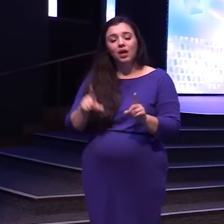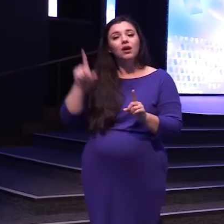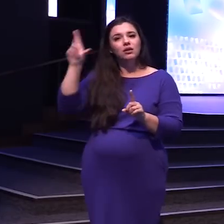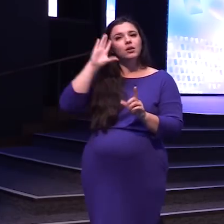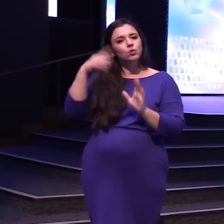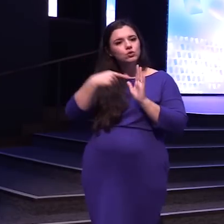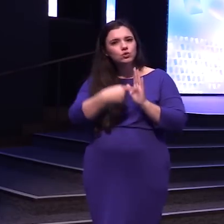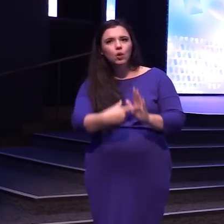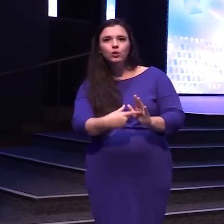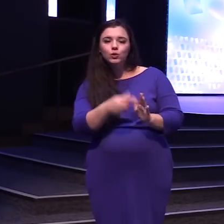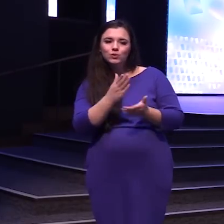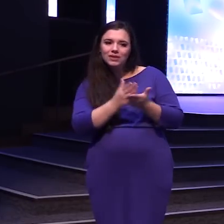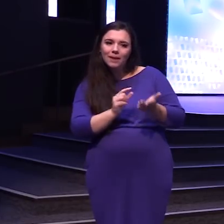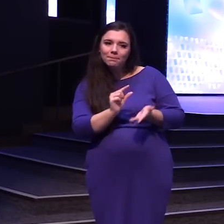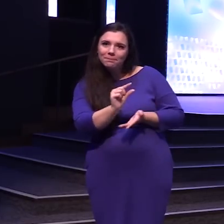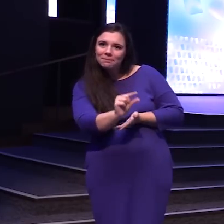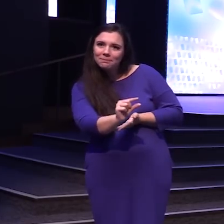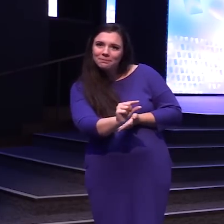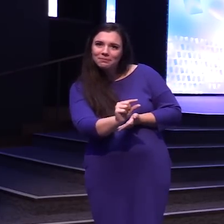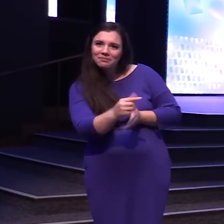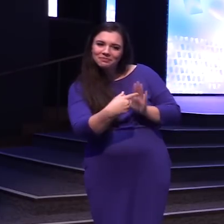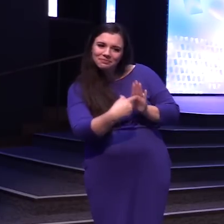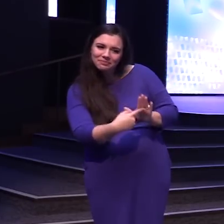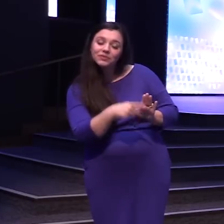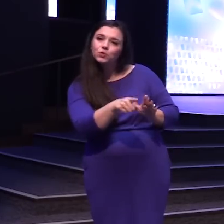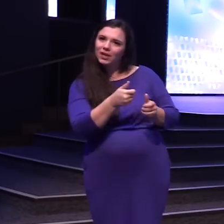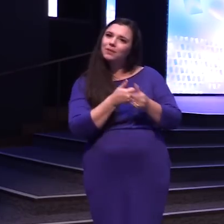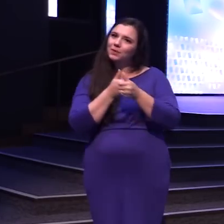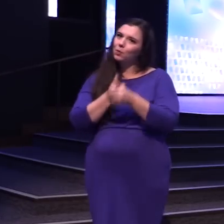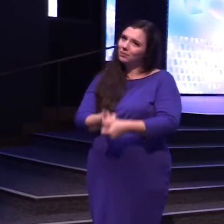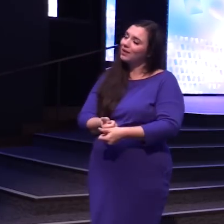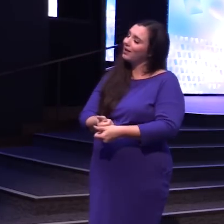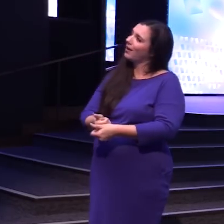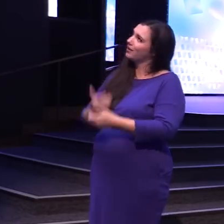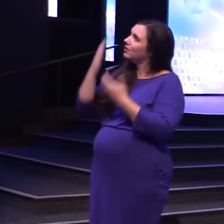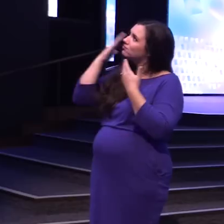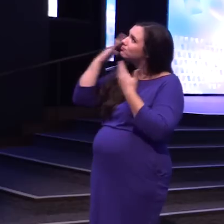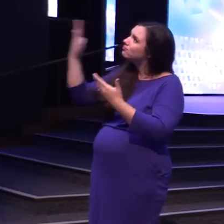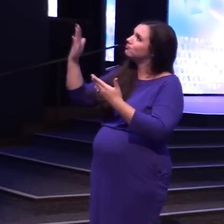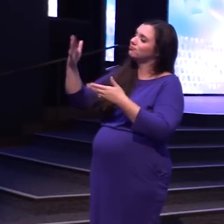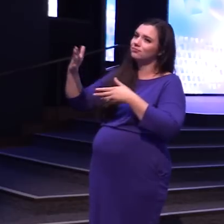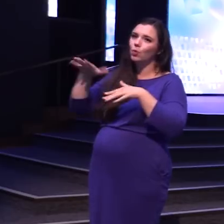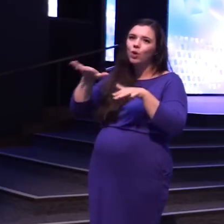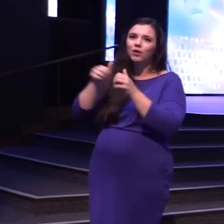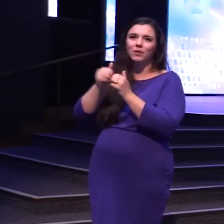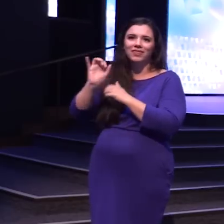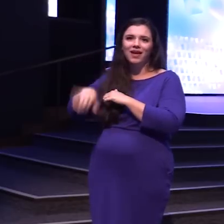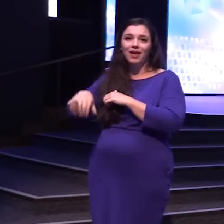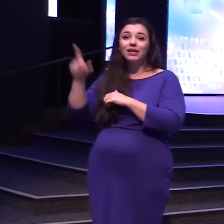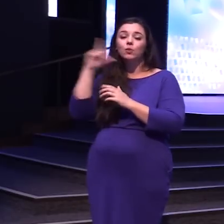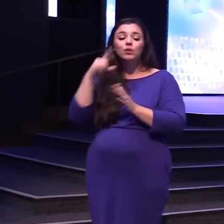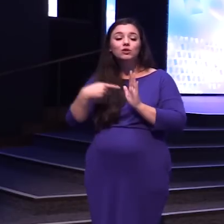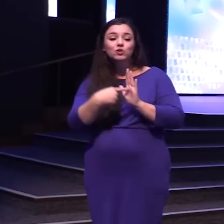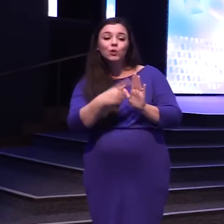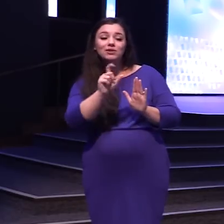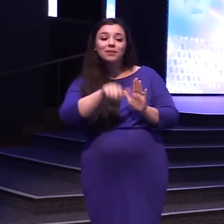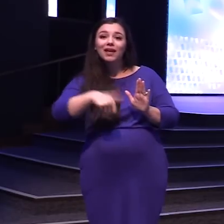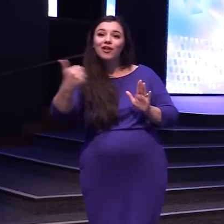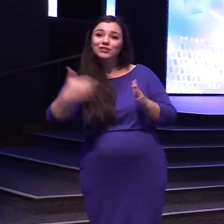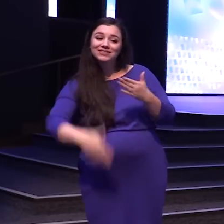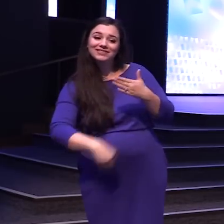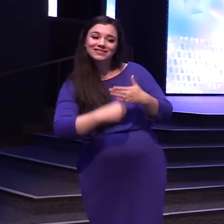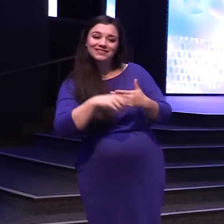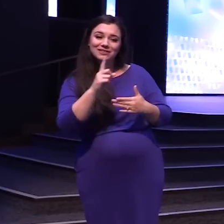But he'll show you a piece So that you can be obedient And walk into that And then he'll unveil something else And then he'll unveil something